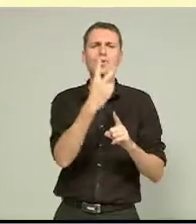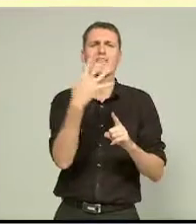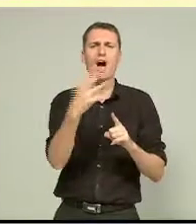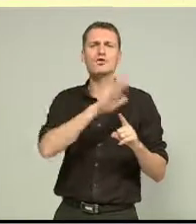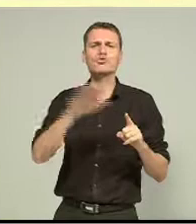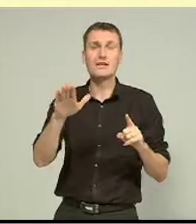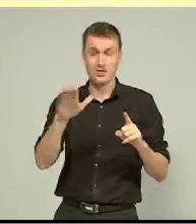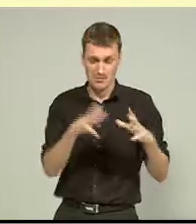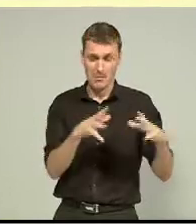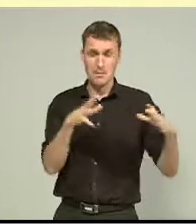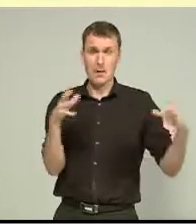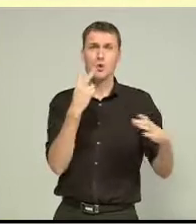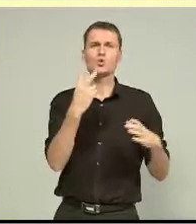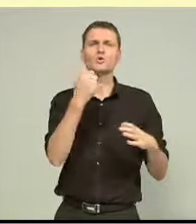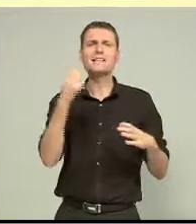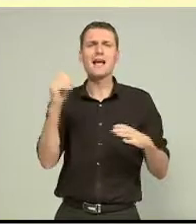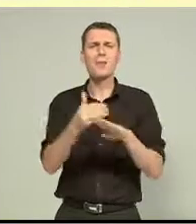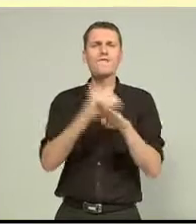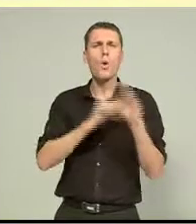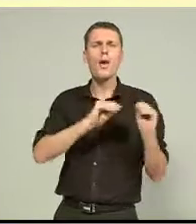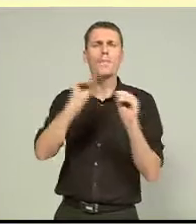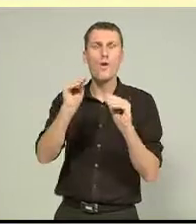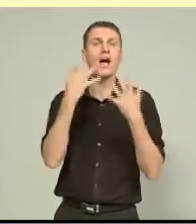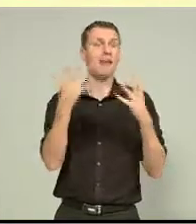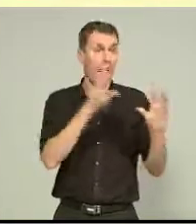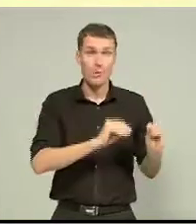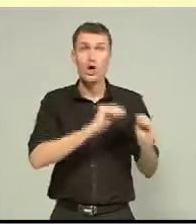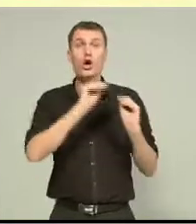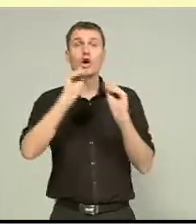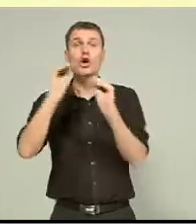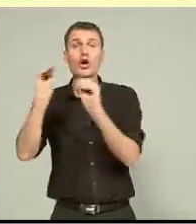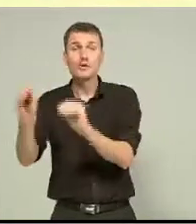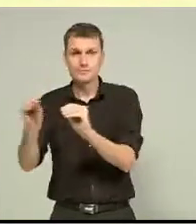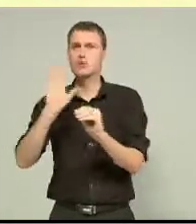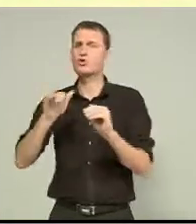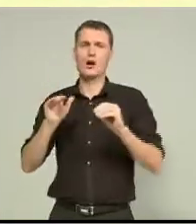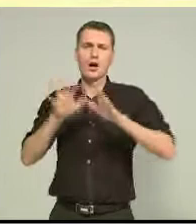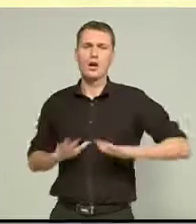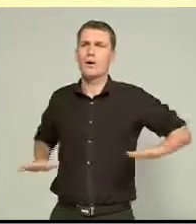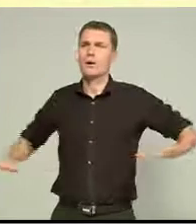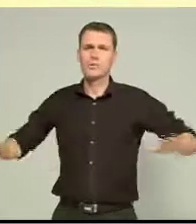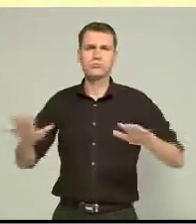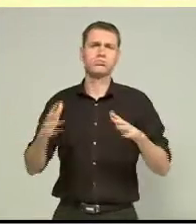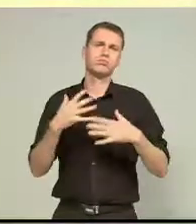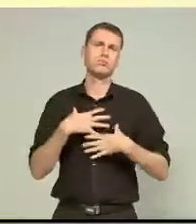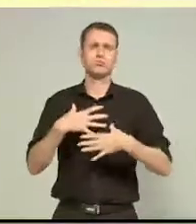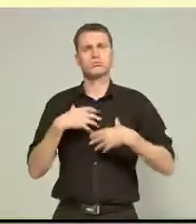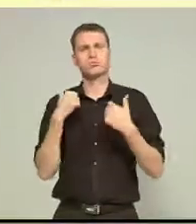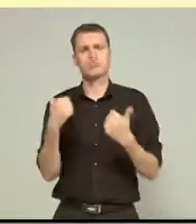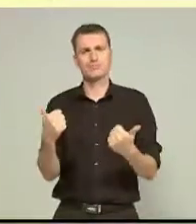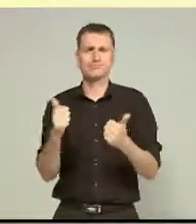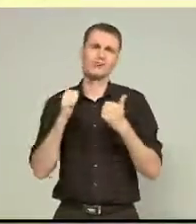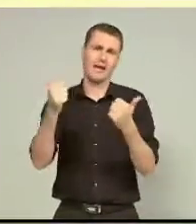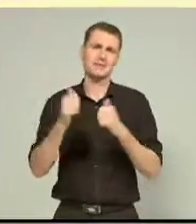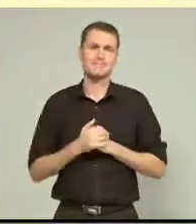260 there before we moved, and now we've come into here, and the kids can sort of spread out and breathe, and it's great. The new